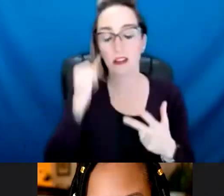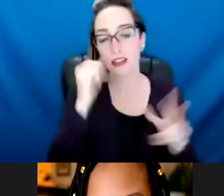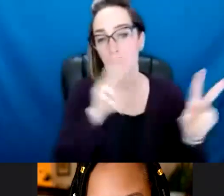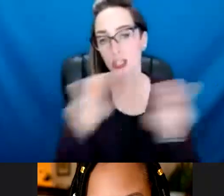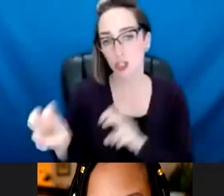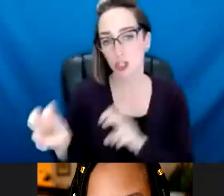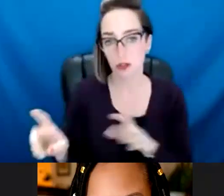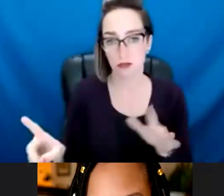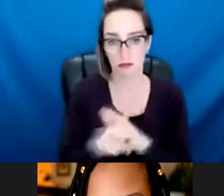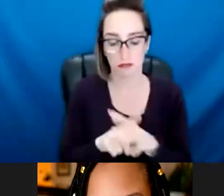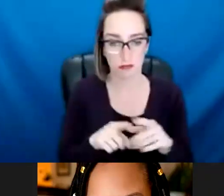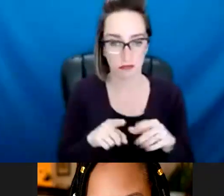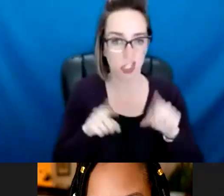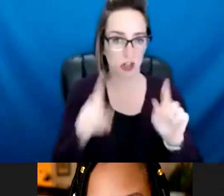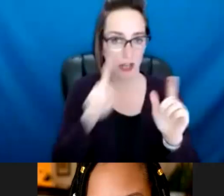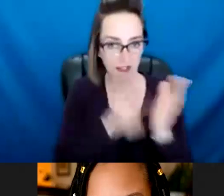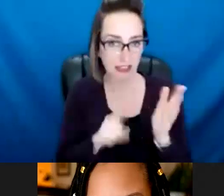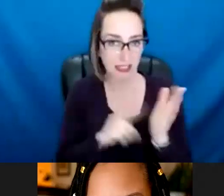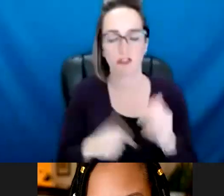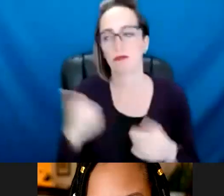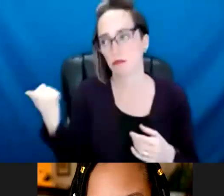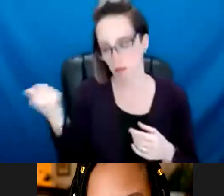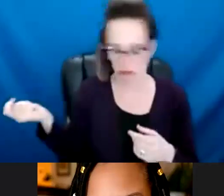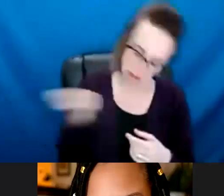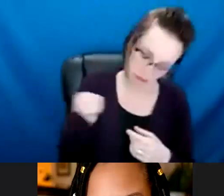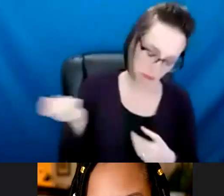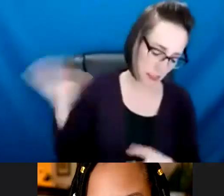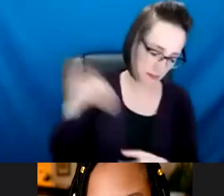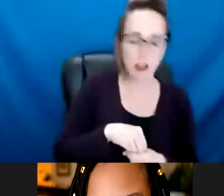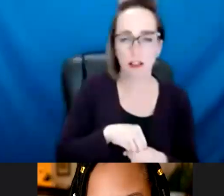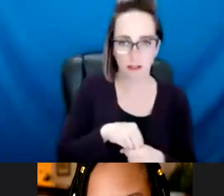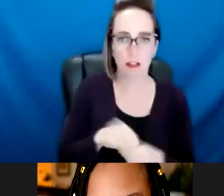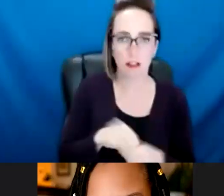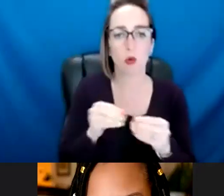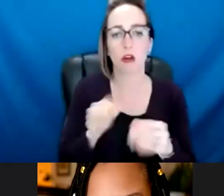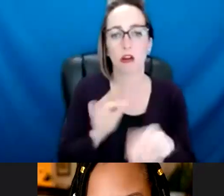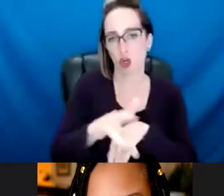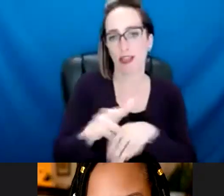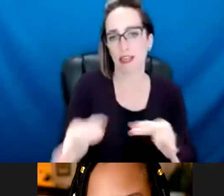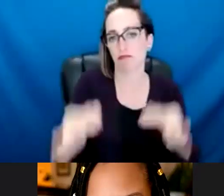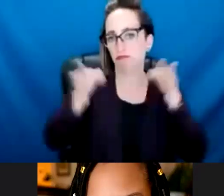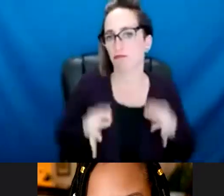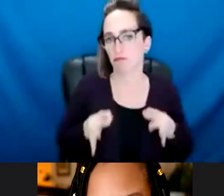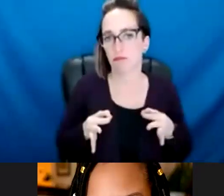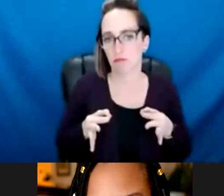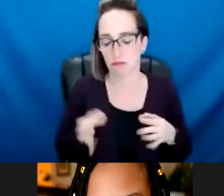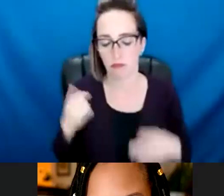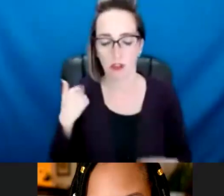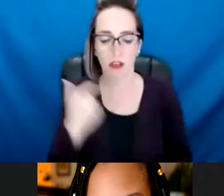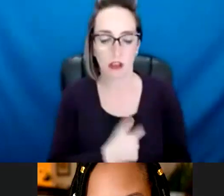new process, um, and it's still kind of working itself out, but, uh, we, we feel very, uh,